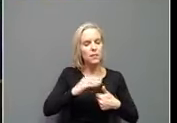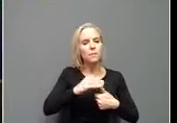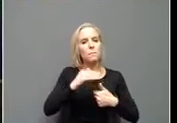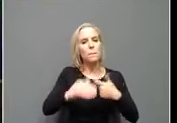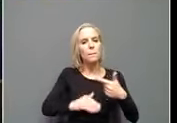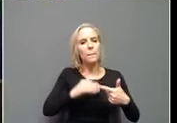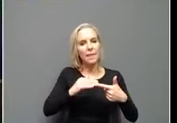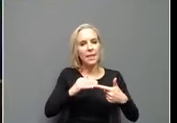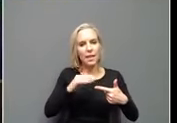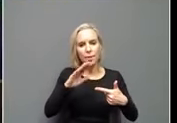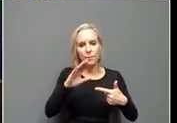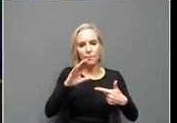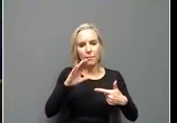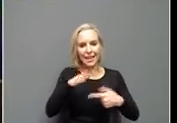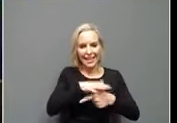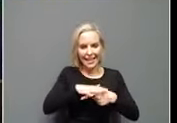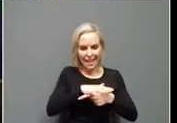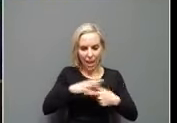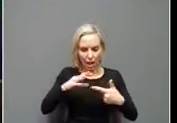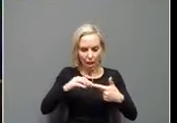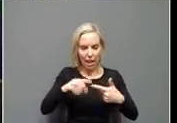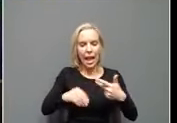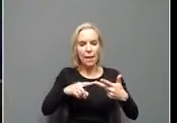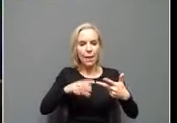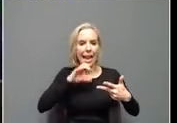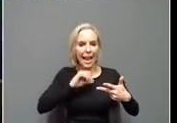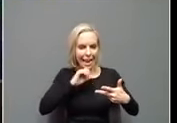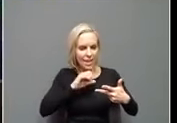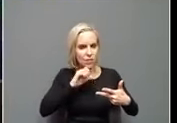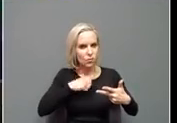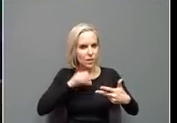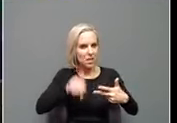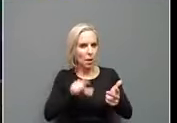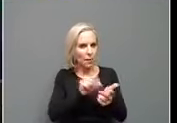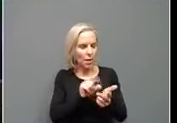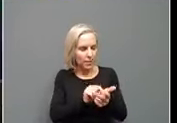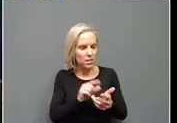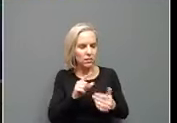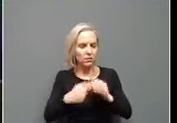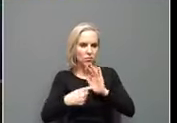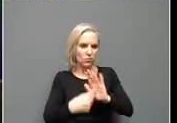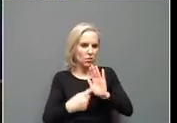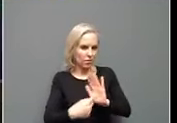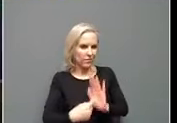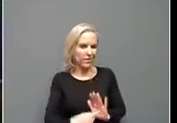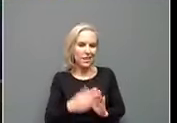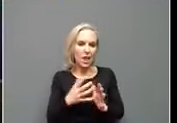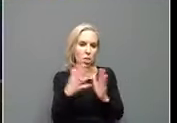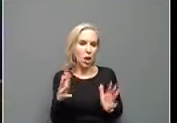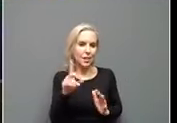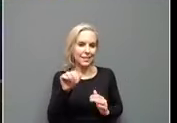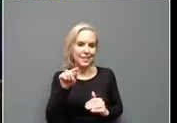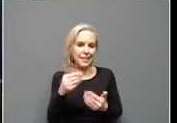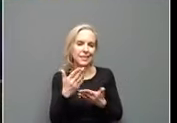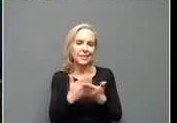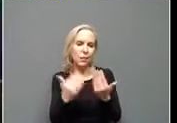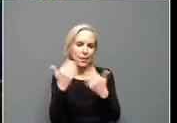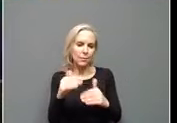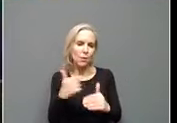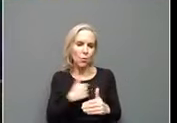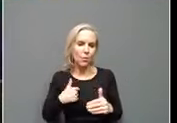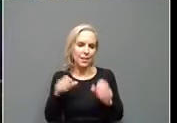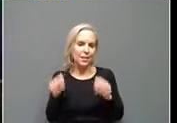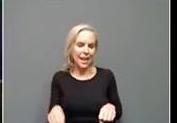by county as well. And by age, um, which is, which is a lot of data. There are some limits in, in what we can do. Um,